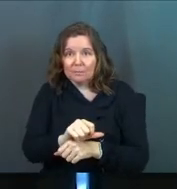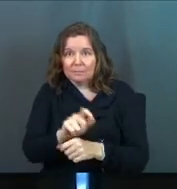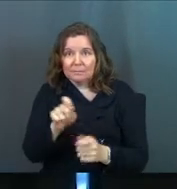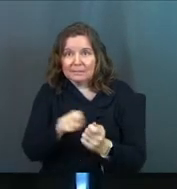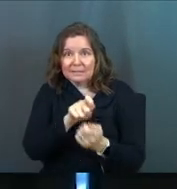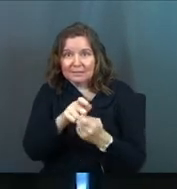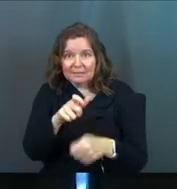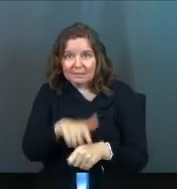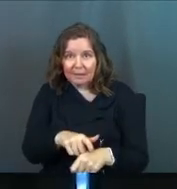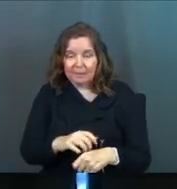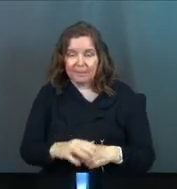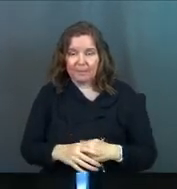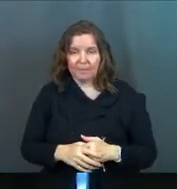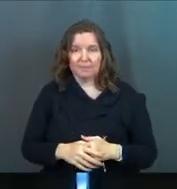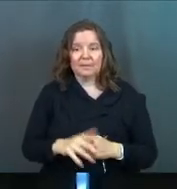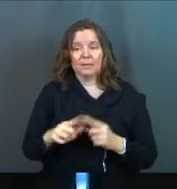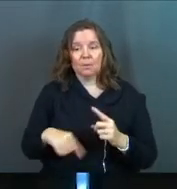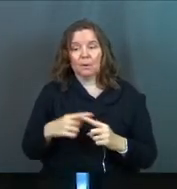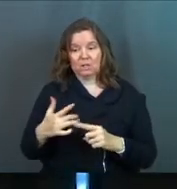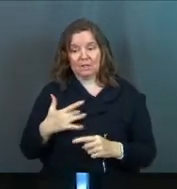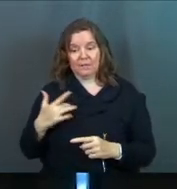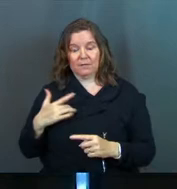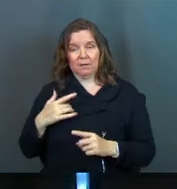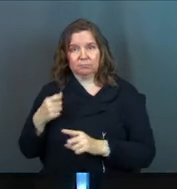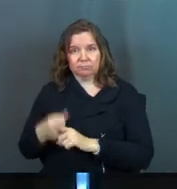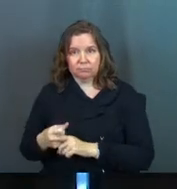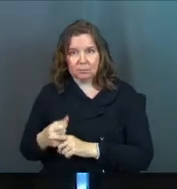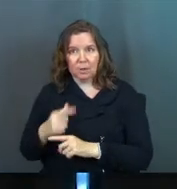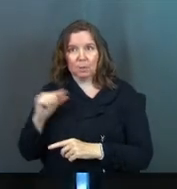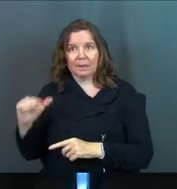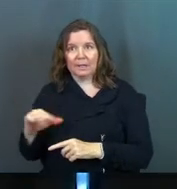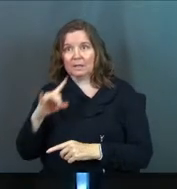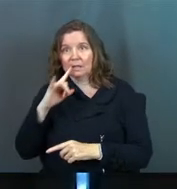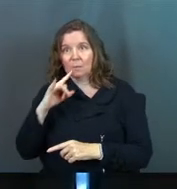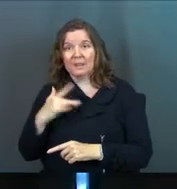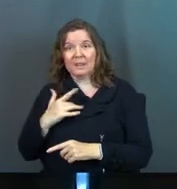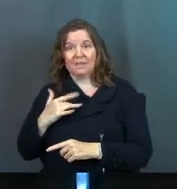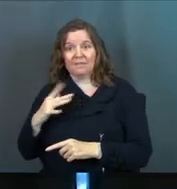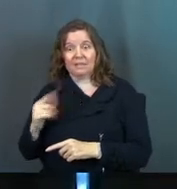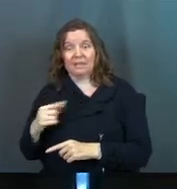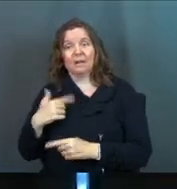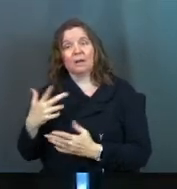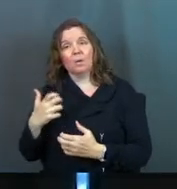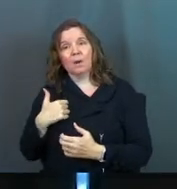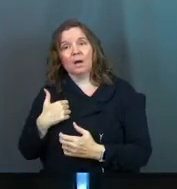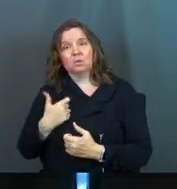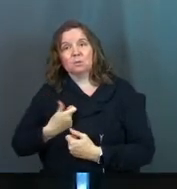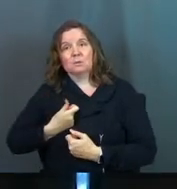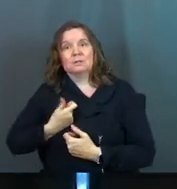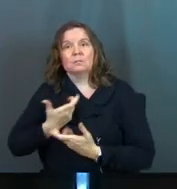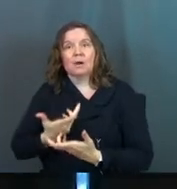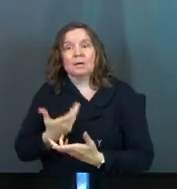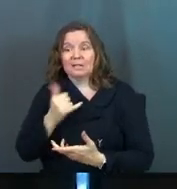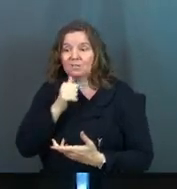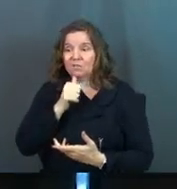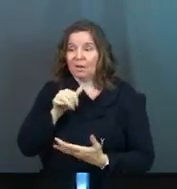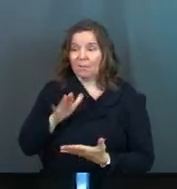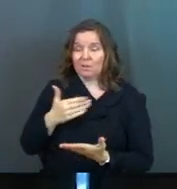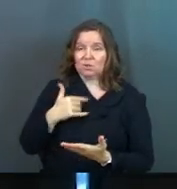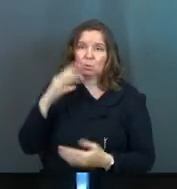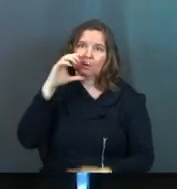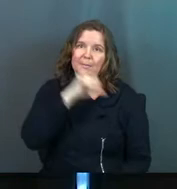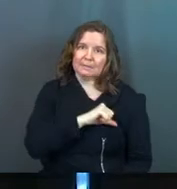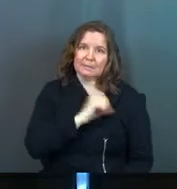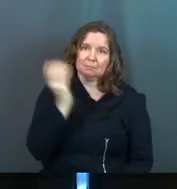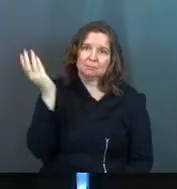moment. It's when she feels it. It's when the little ones, when they feel it and they want to express it and if you're not present,